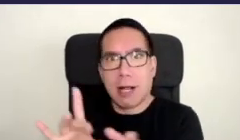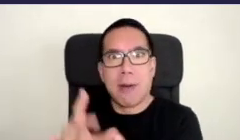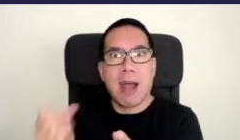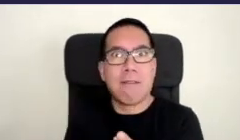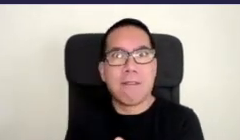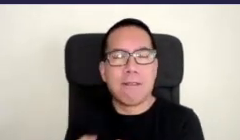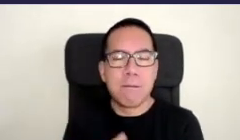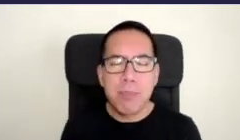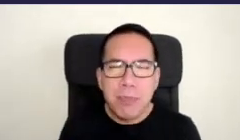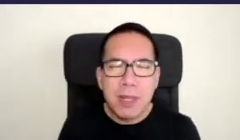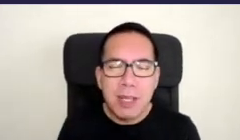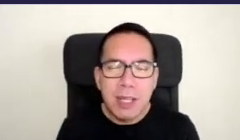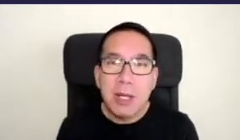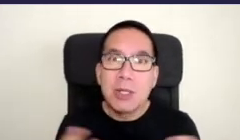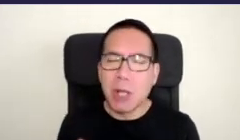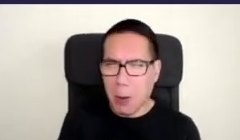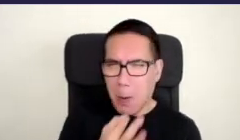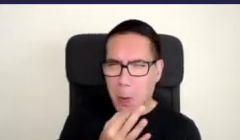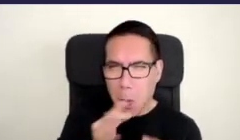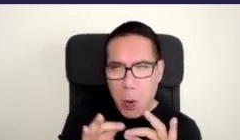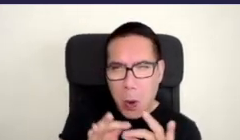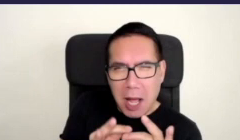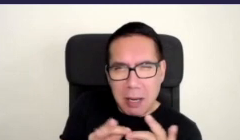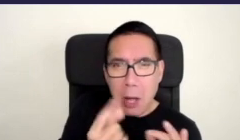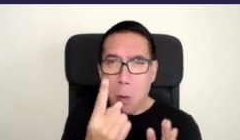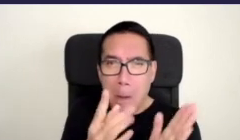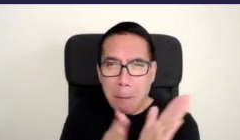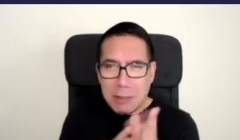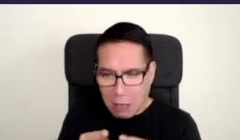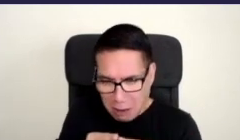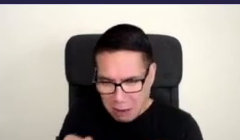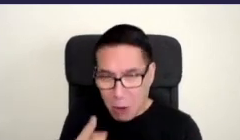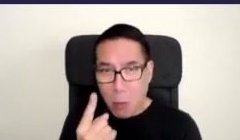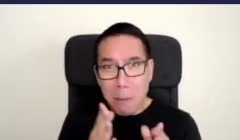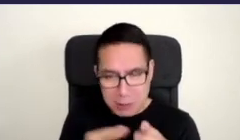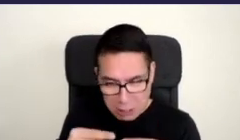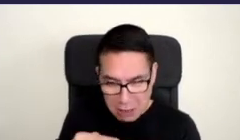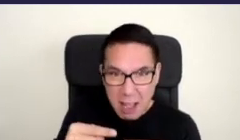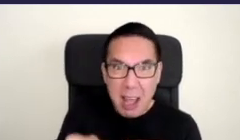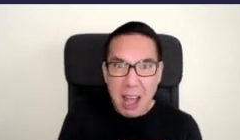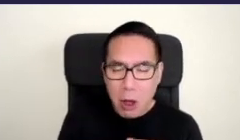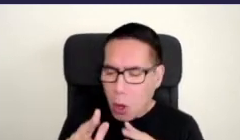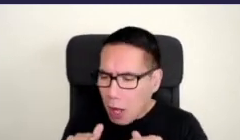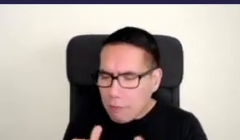and so a tiny garden one metre by one metre that's maintained and safe